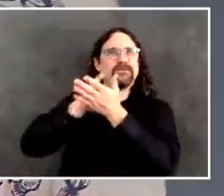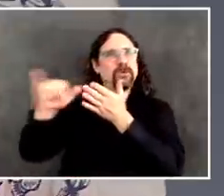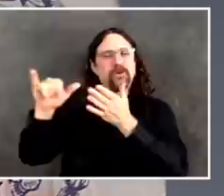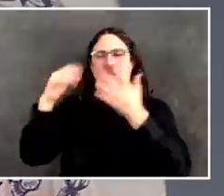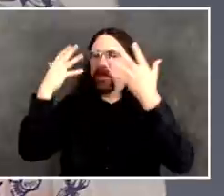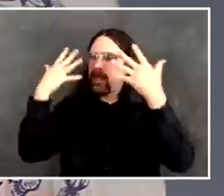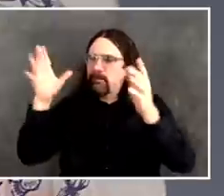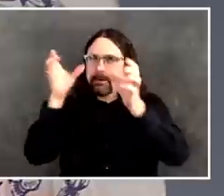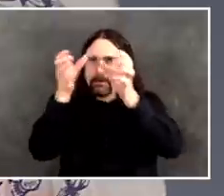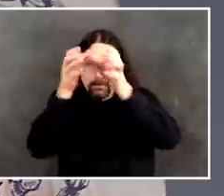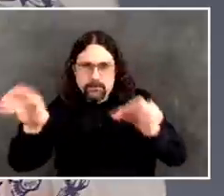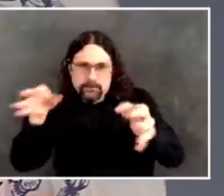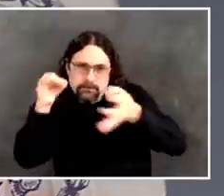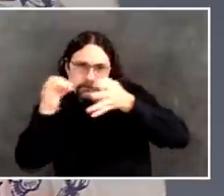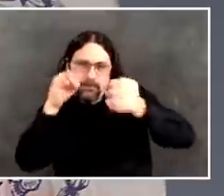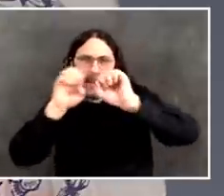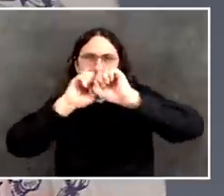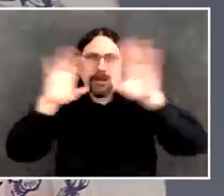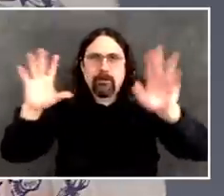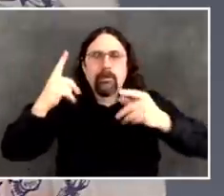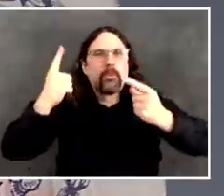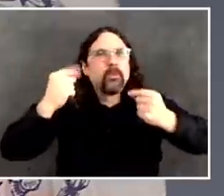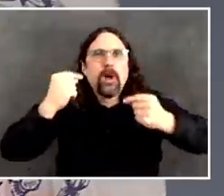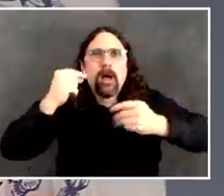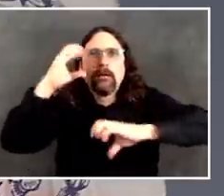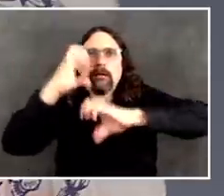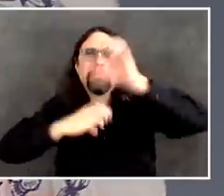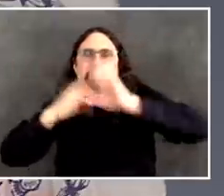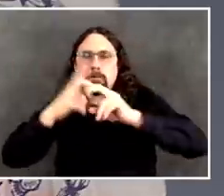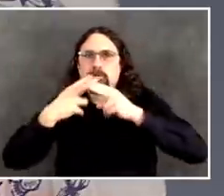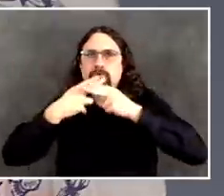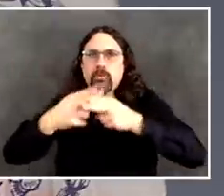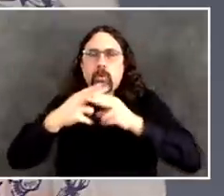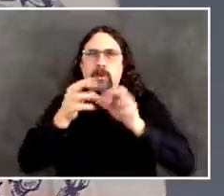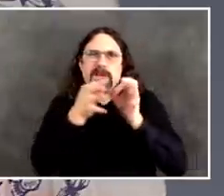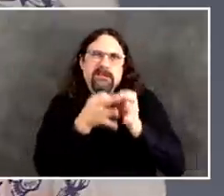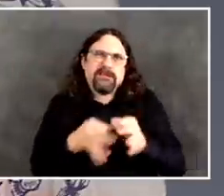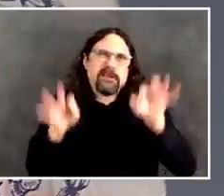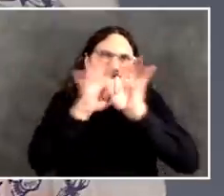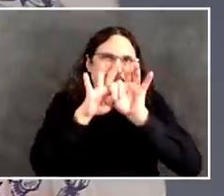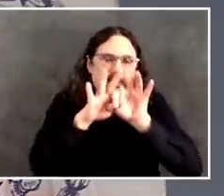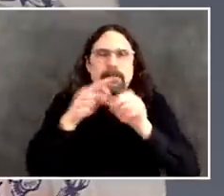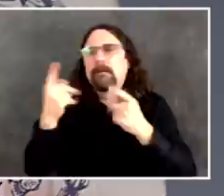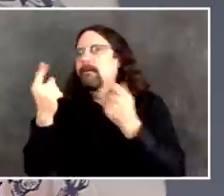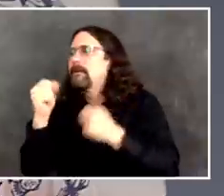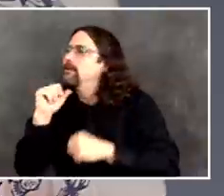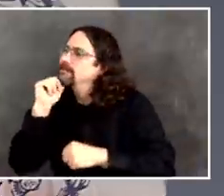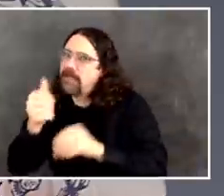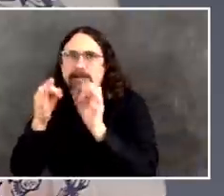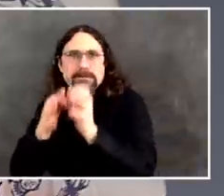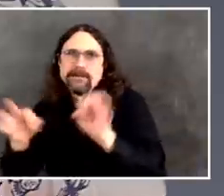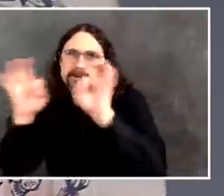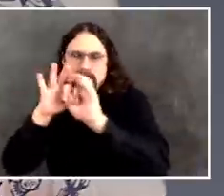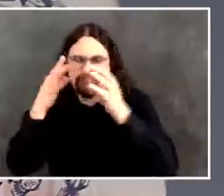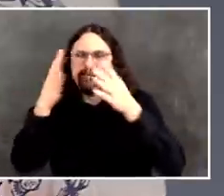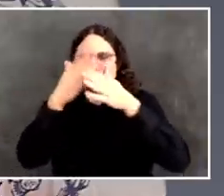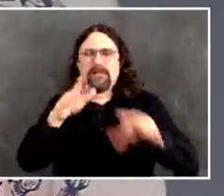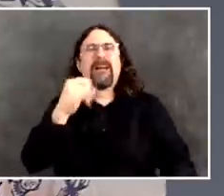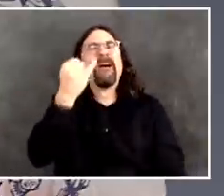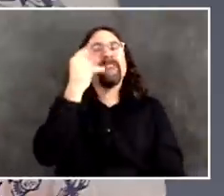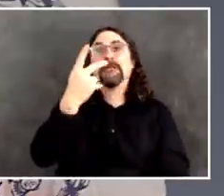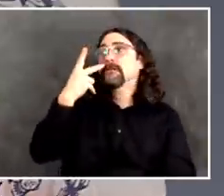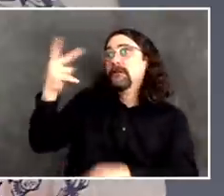rather be safe than sorry, so I want every report possible if people think something looks wrong. So the Department of Buildings, and yes, it is the Department of Buildings,